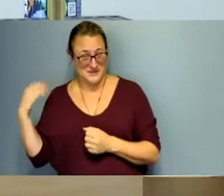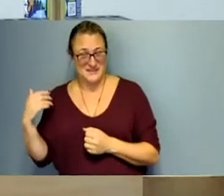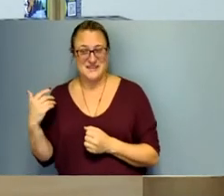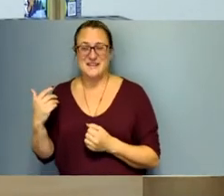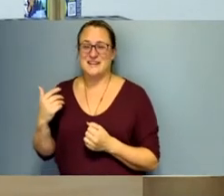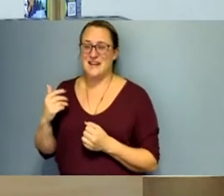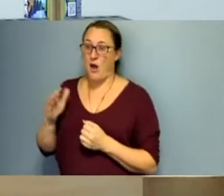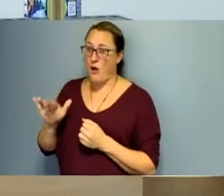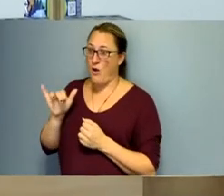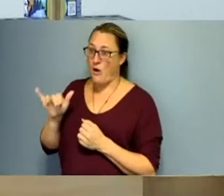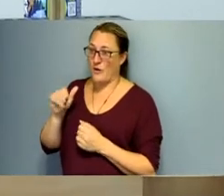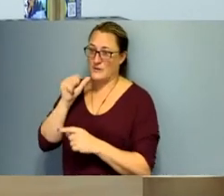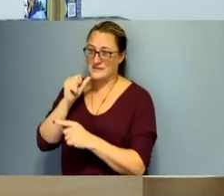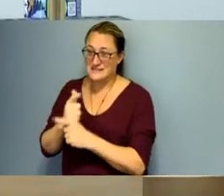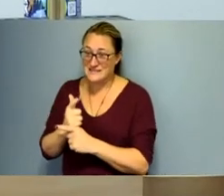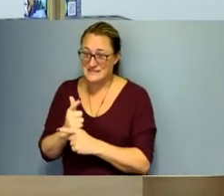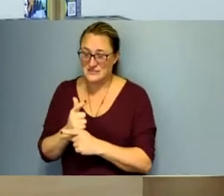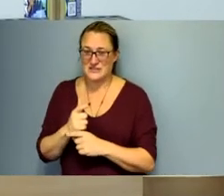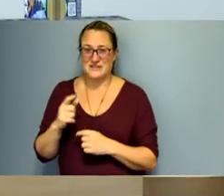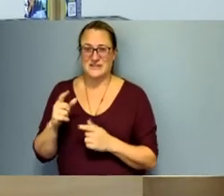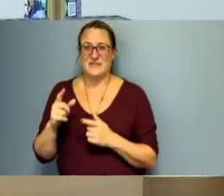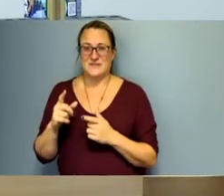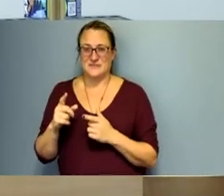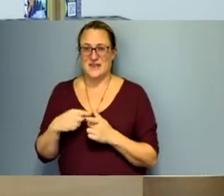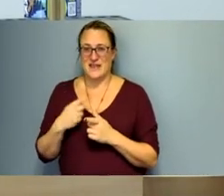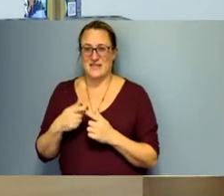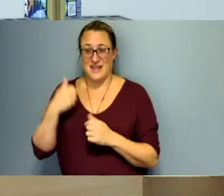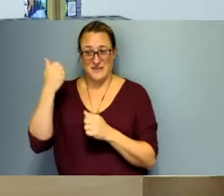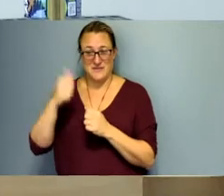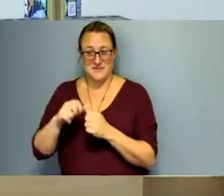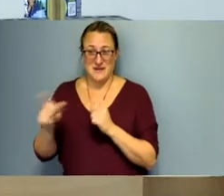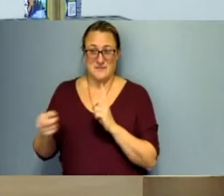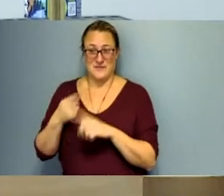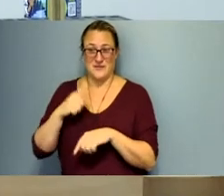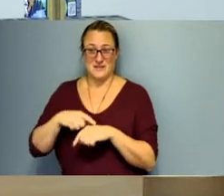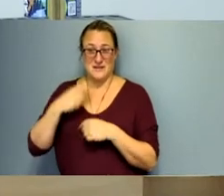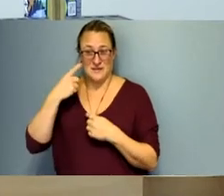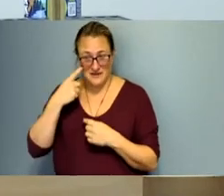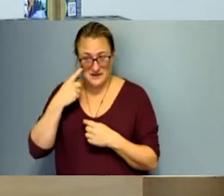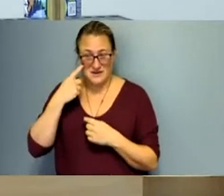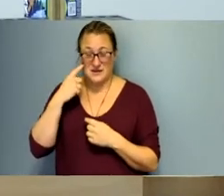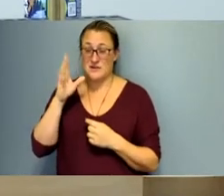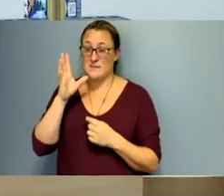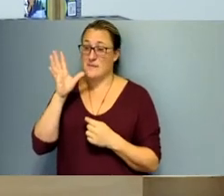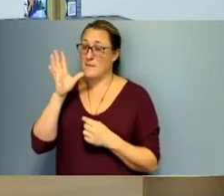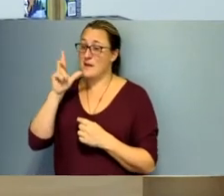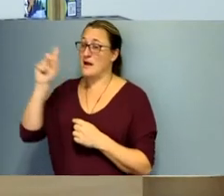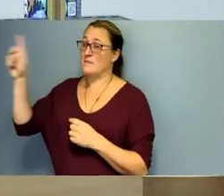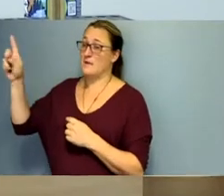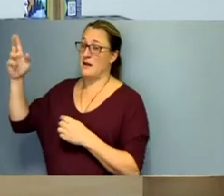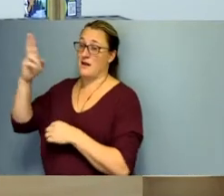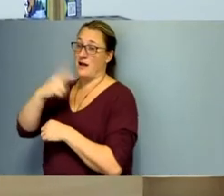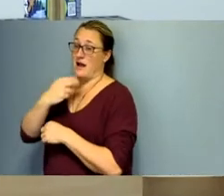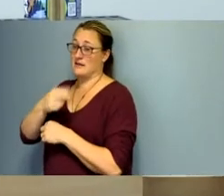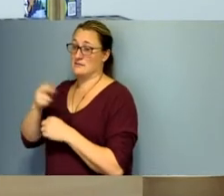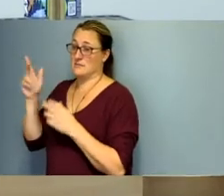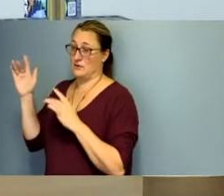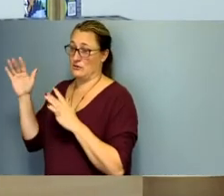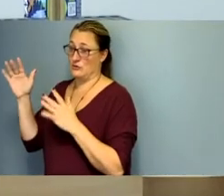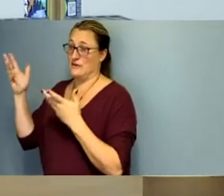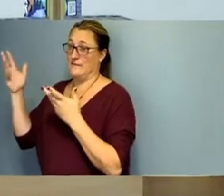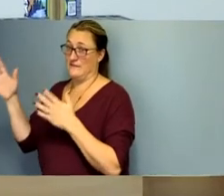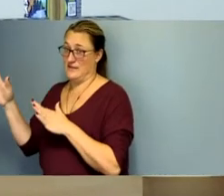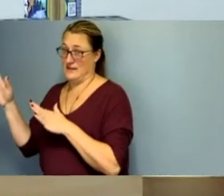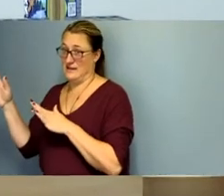i can remember the first time i saw her because when my mom went home from the hospital she went over down her